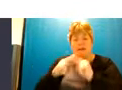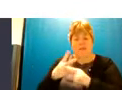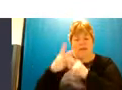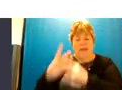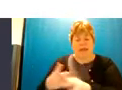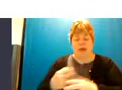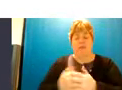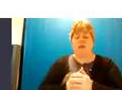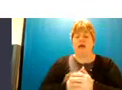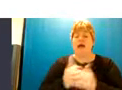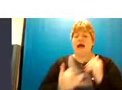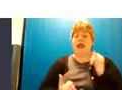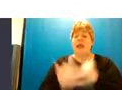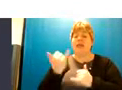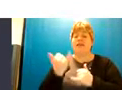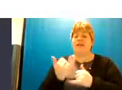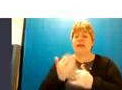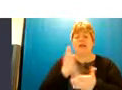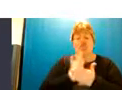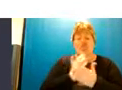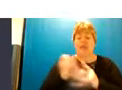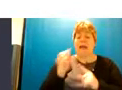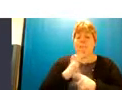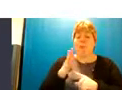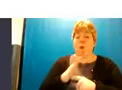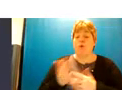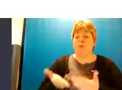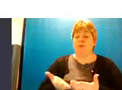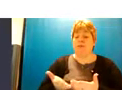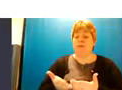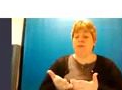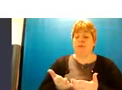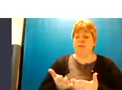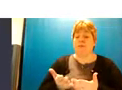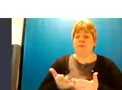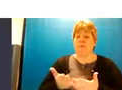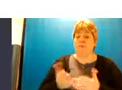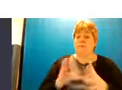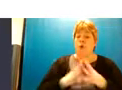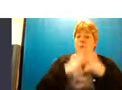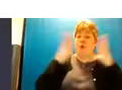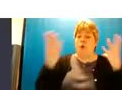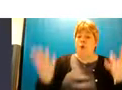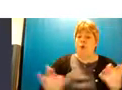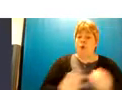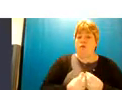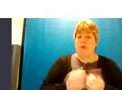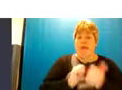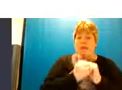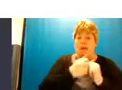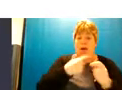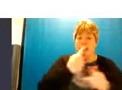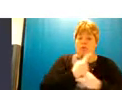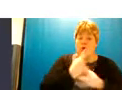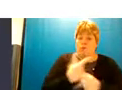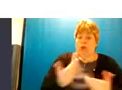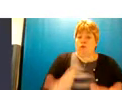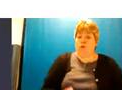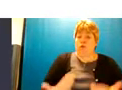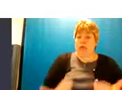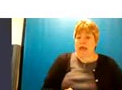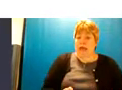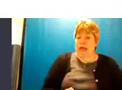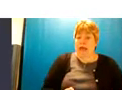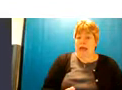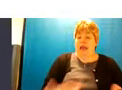and then lastly and really importantly um all the things that colleagues have talked about today so from